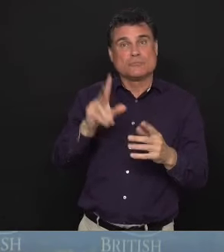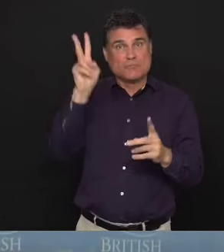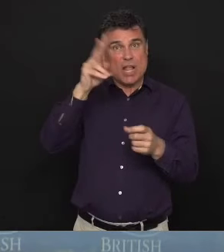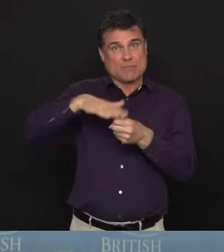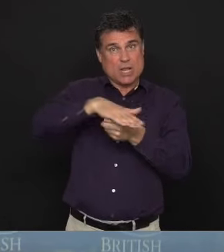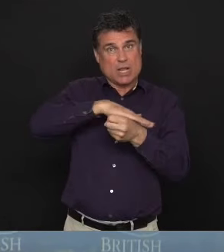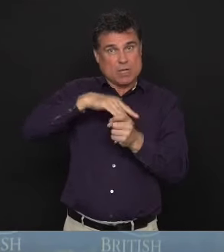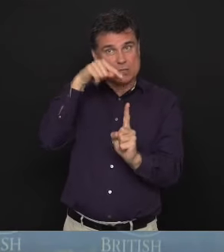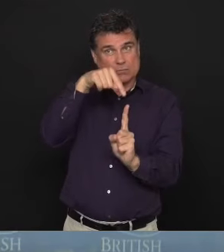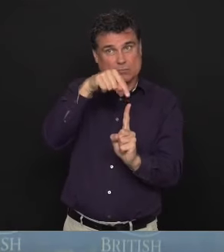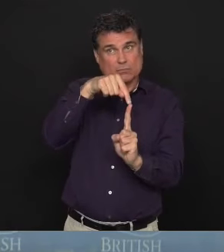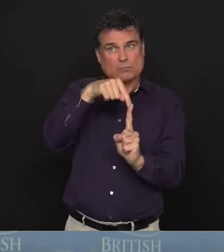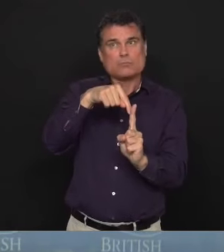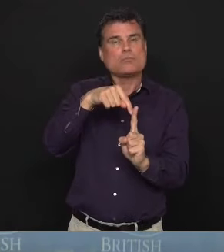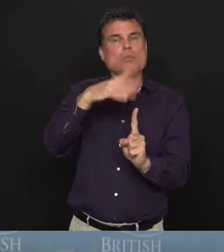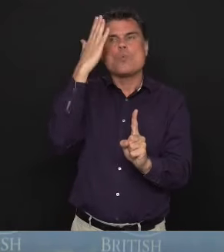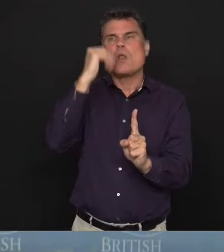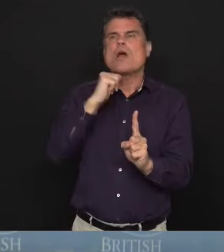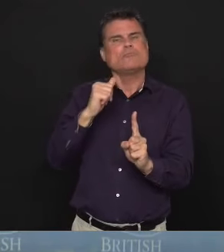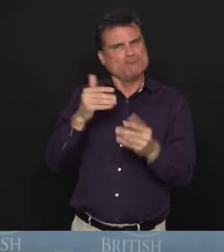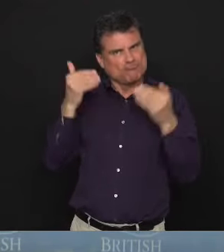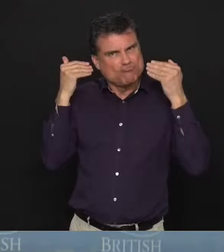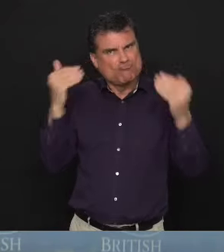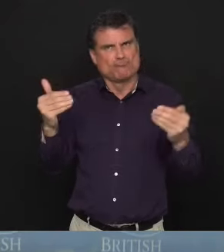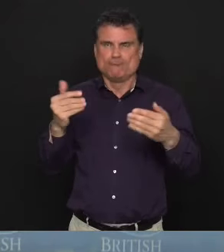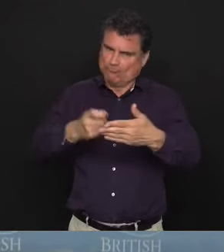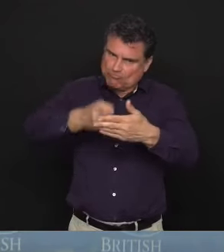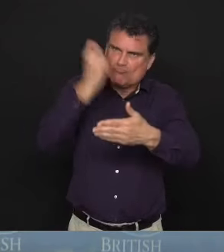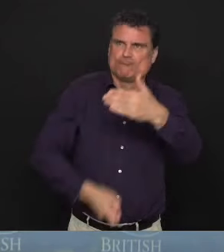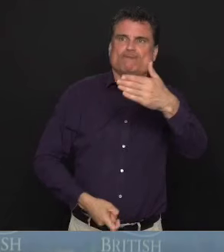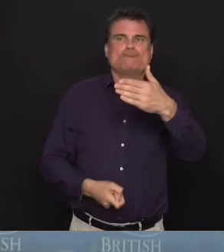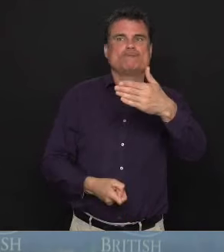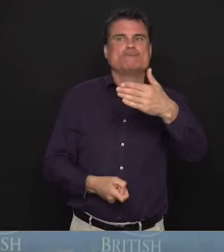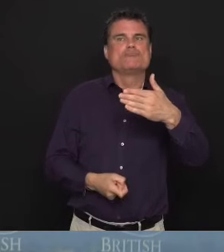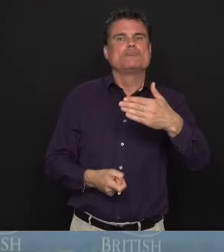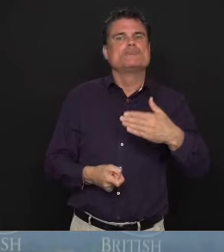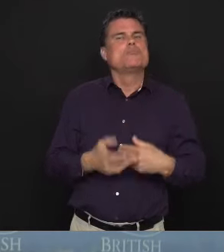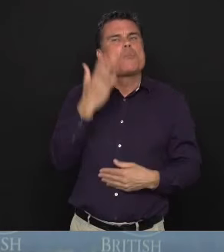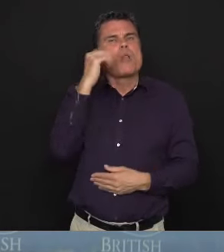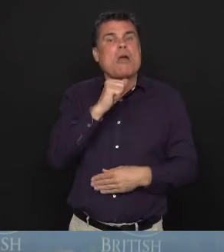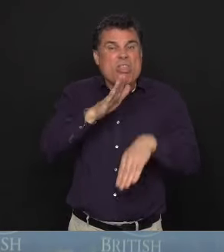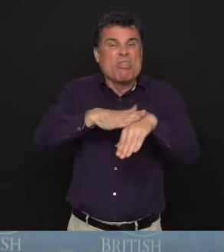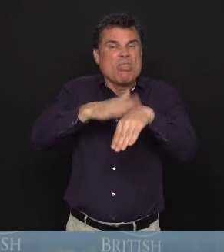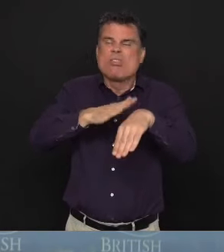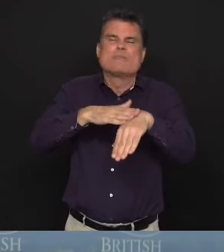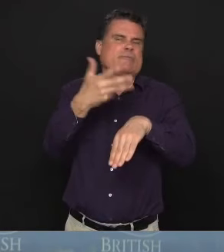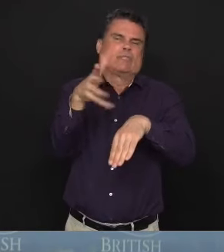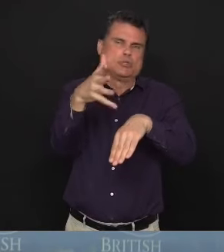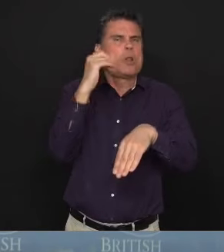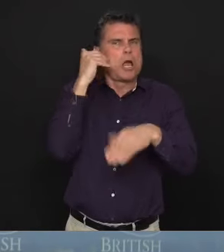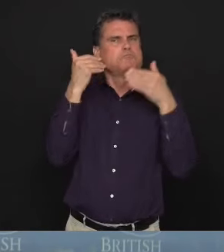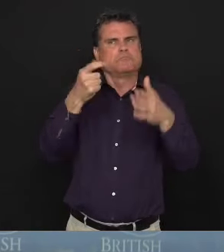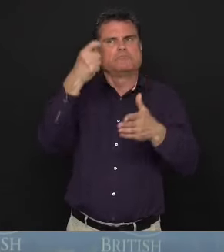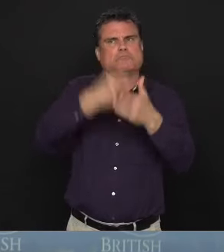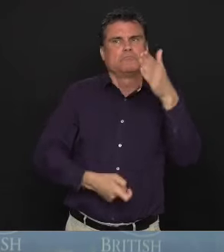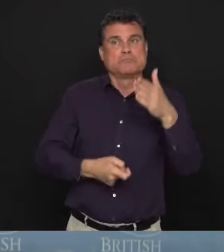start ticketing when we seeing that in other provinces right across the country that law enforcement is taking action?